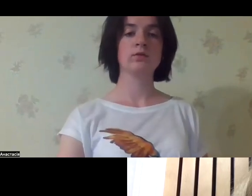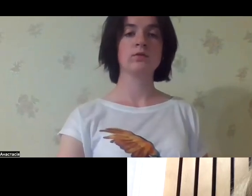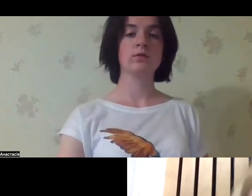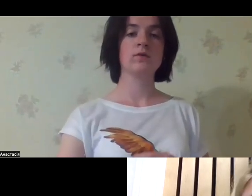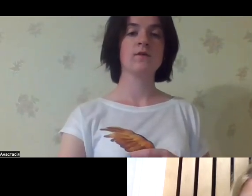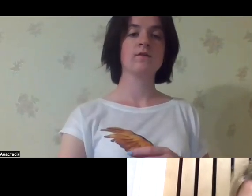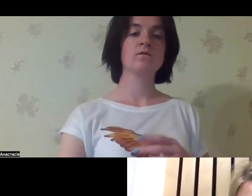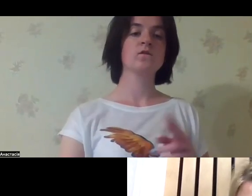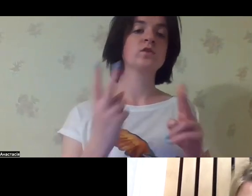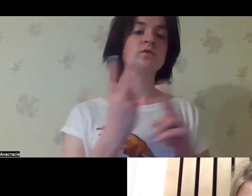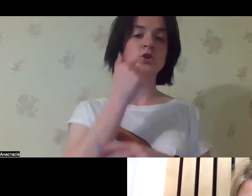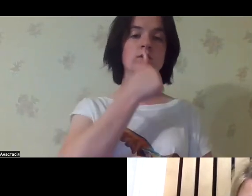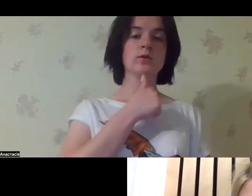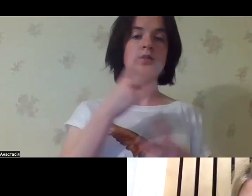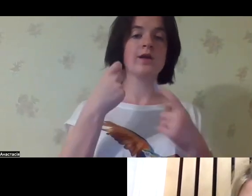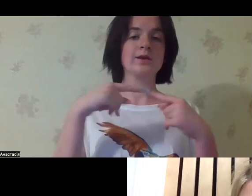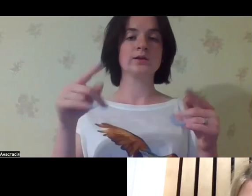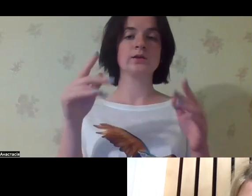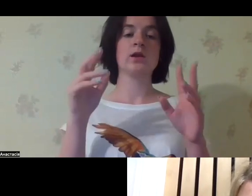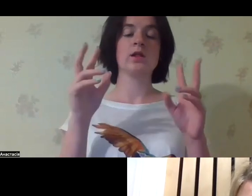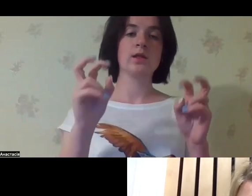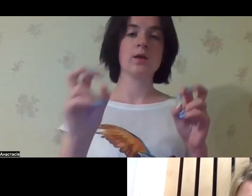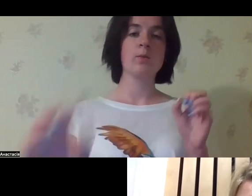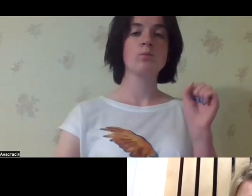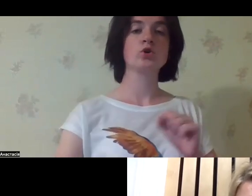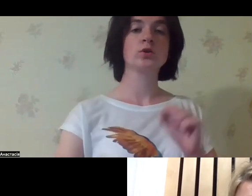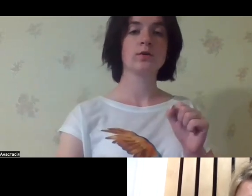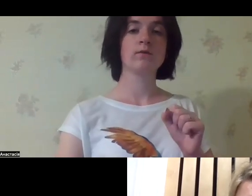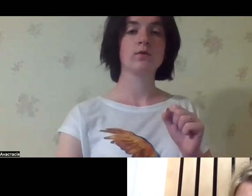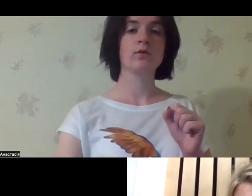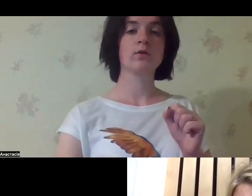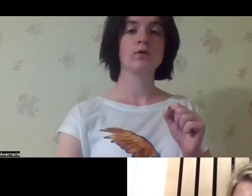twice a month for different, on different topics.